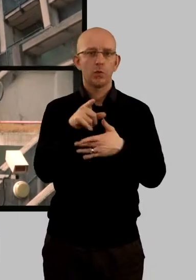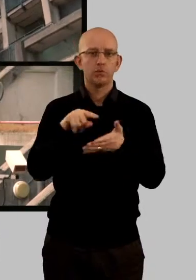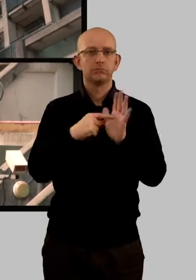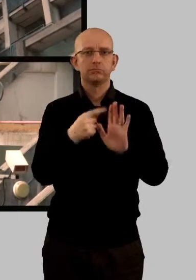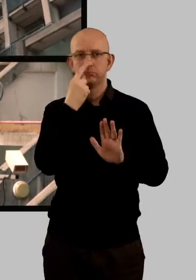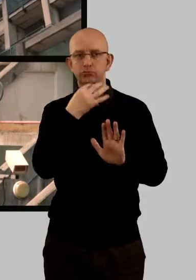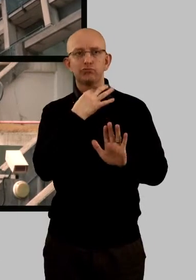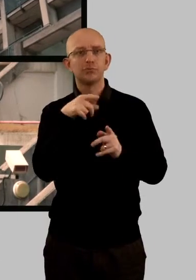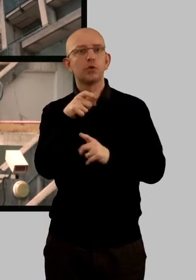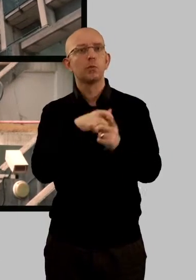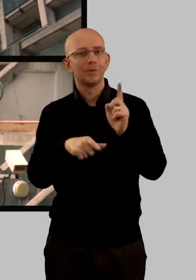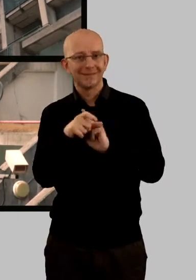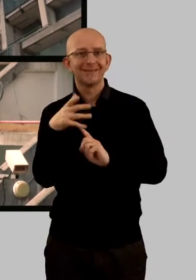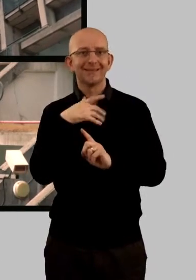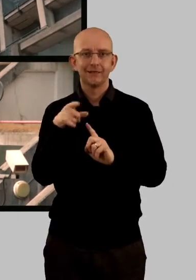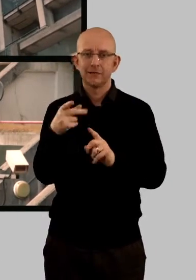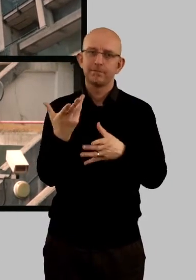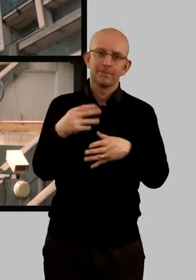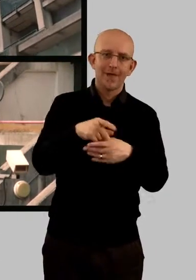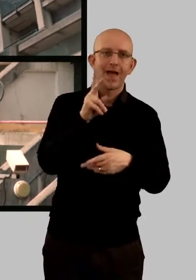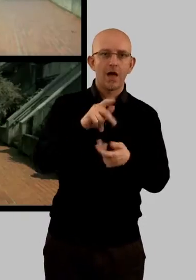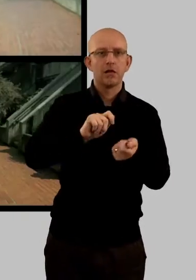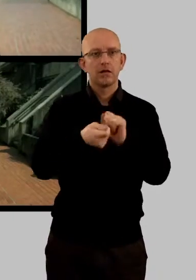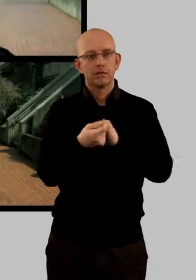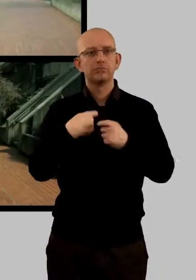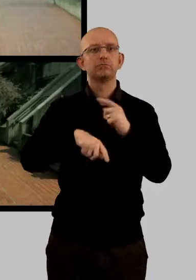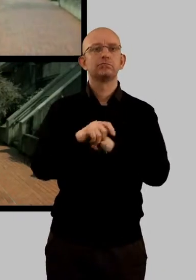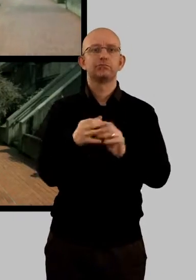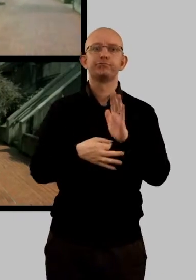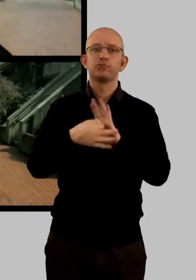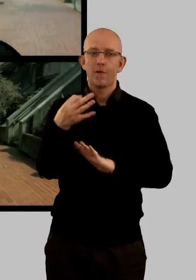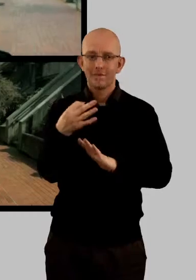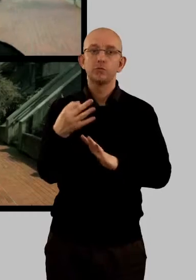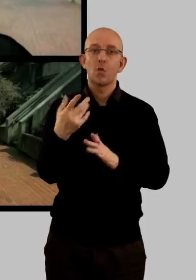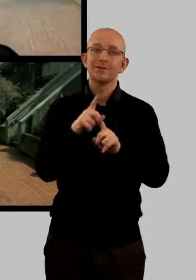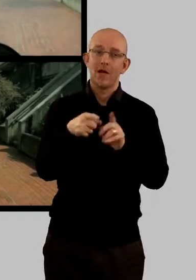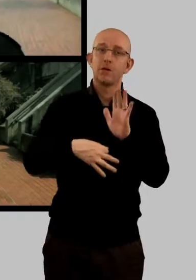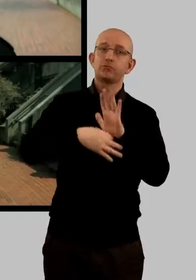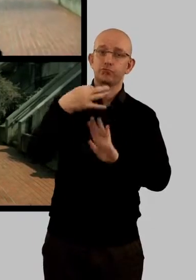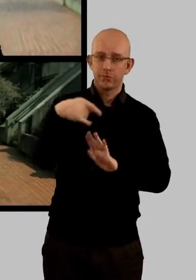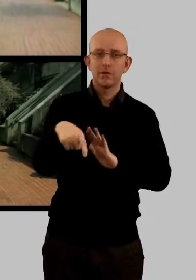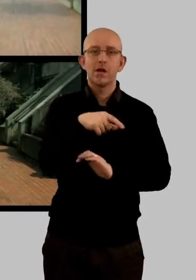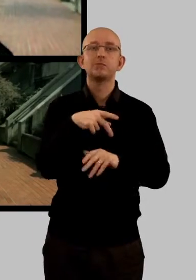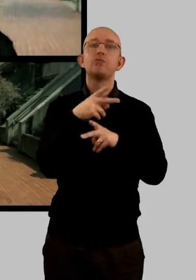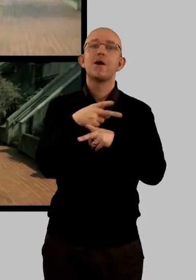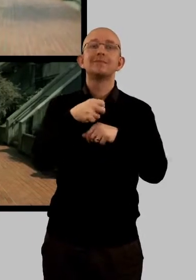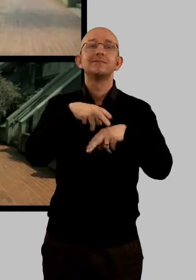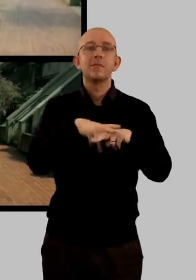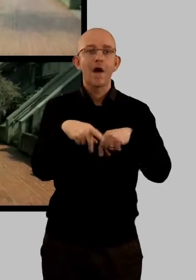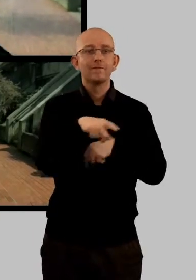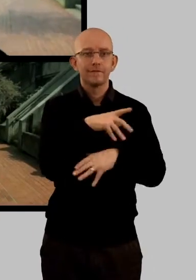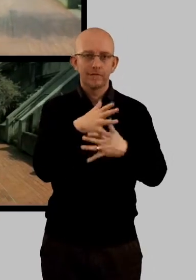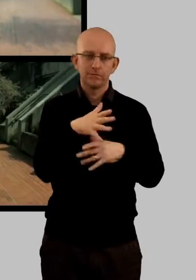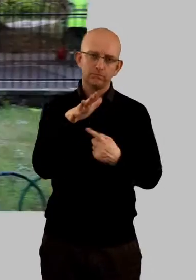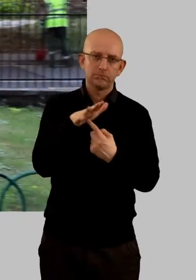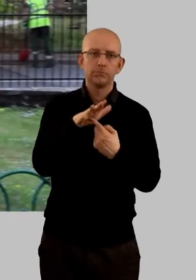community and need help to reintegrate and turn their lives around. So as well as rehabilitation, probation staff play a